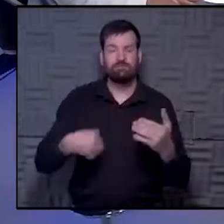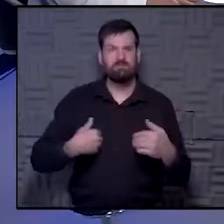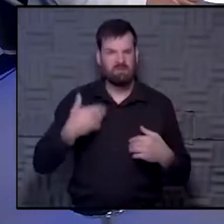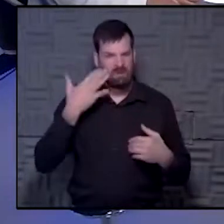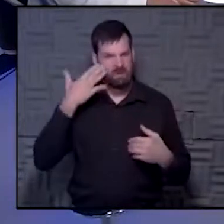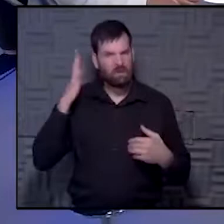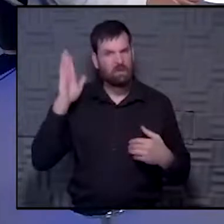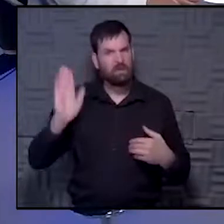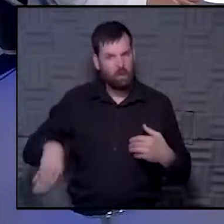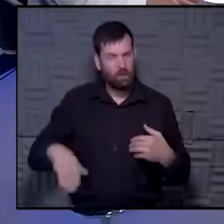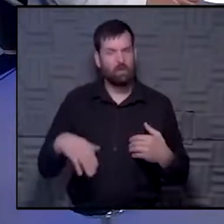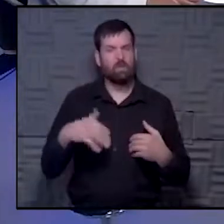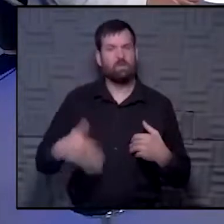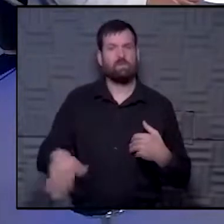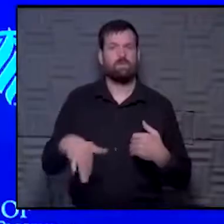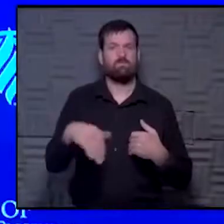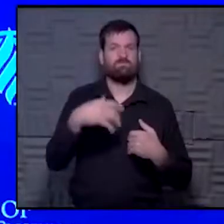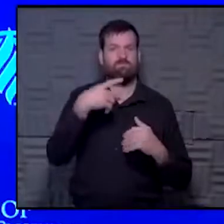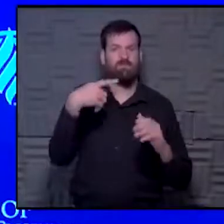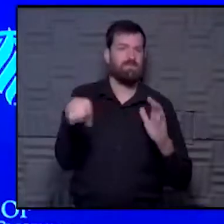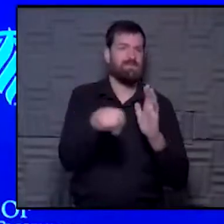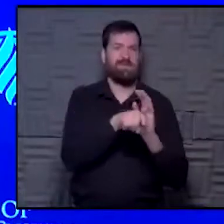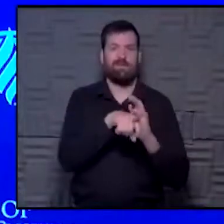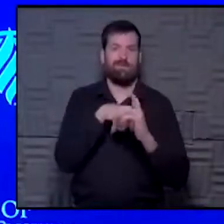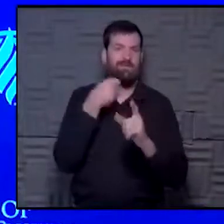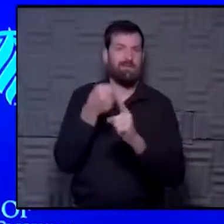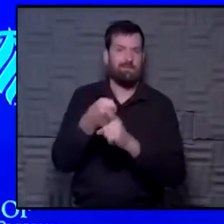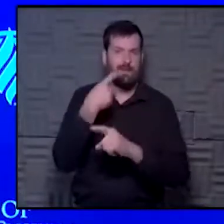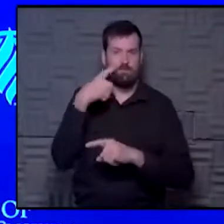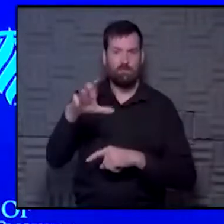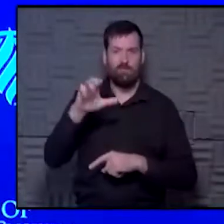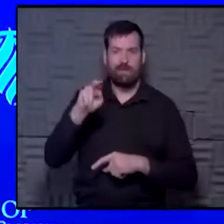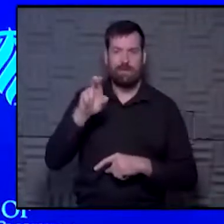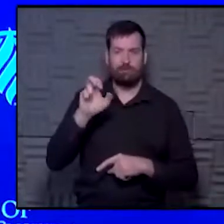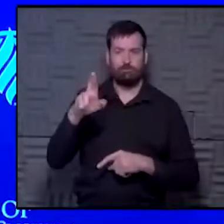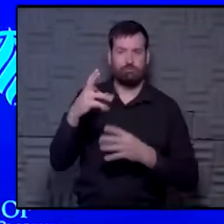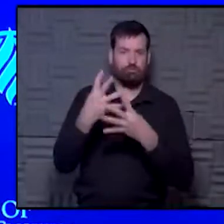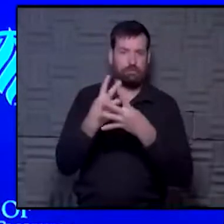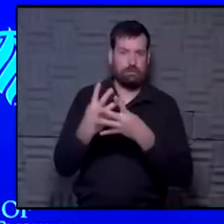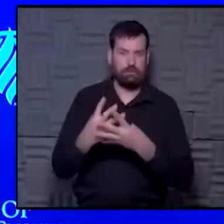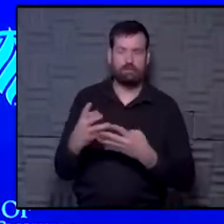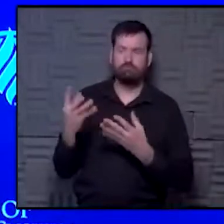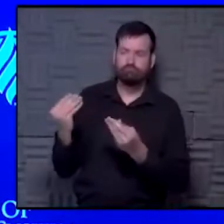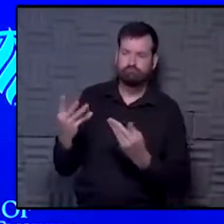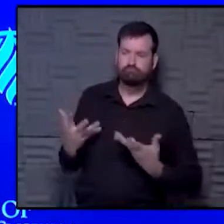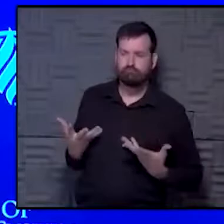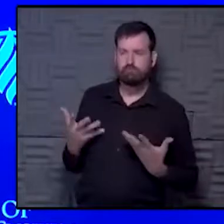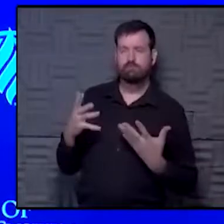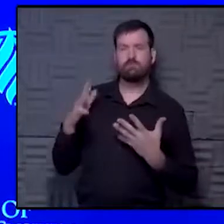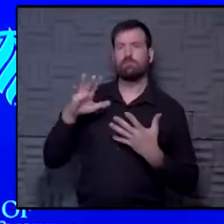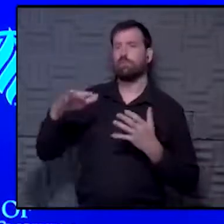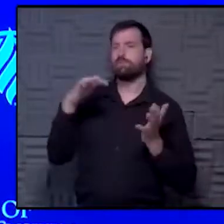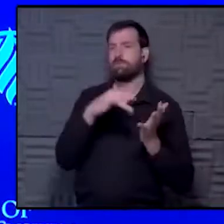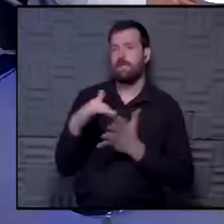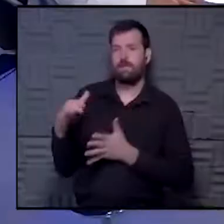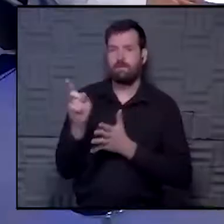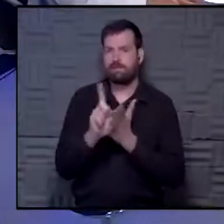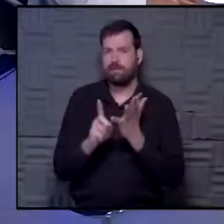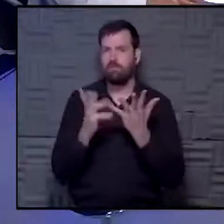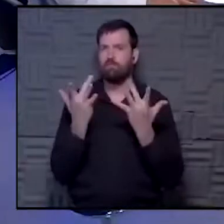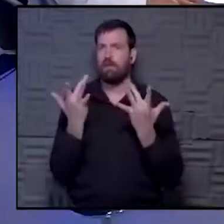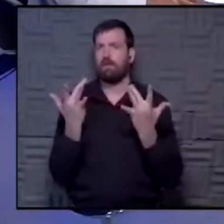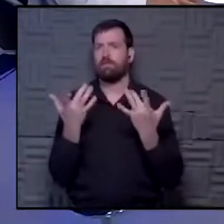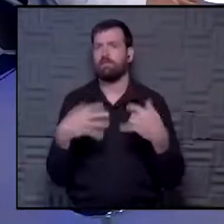this must have had a negative impact on cancer screenings. Tell us what you can about the design of your study and why you think it's important.